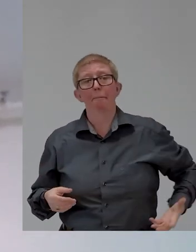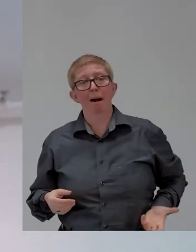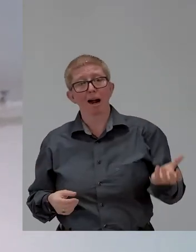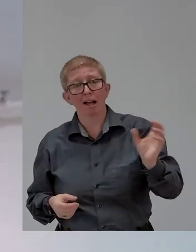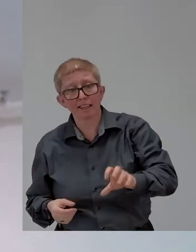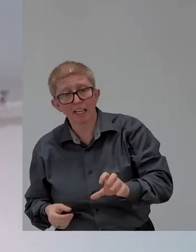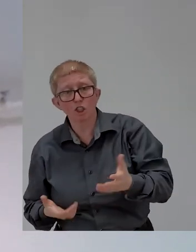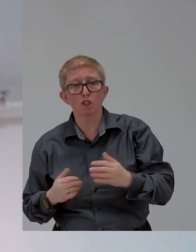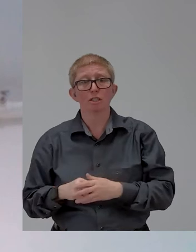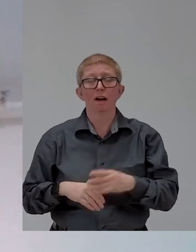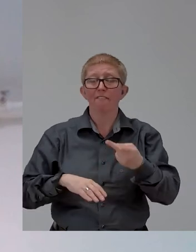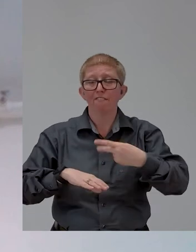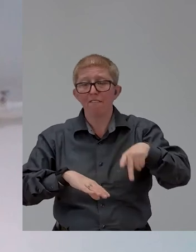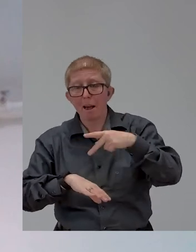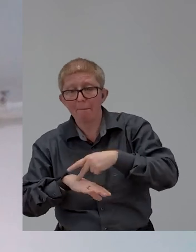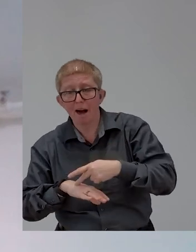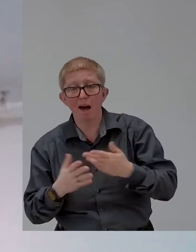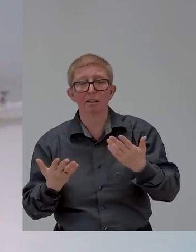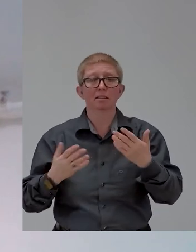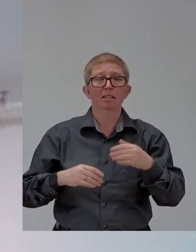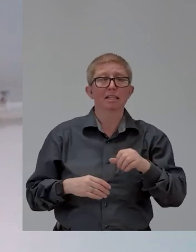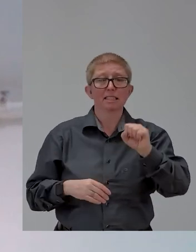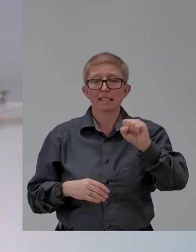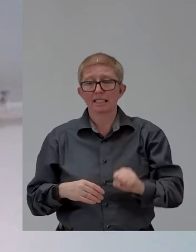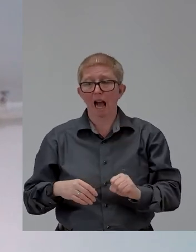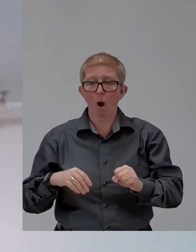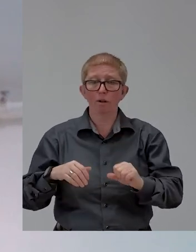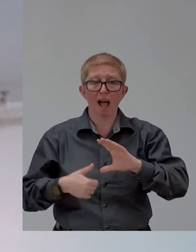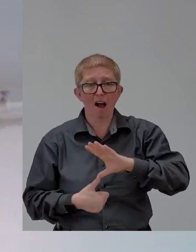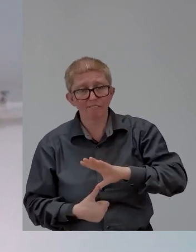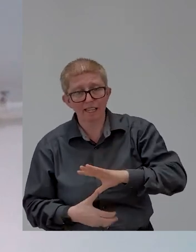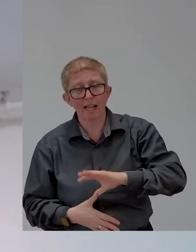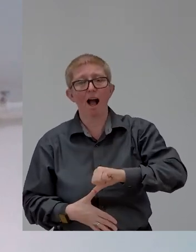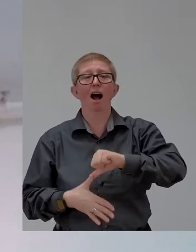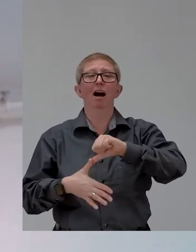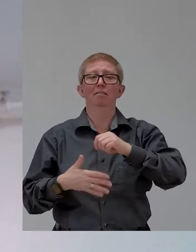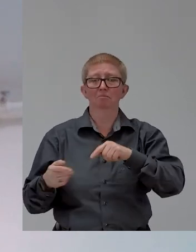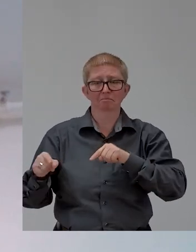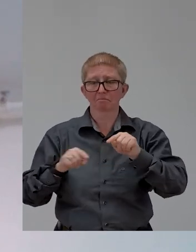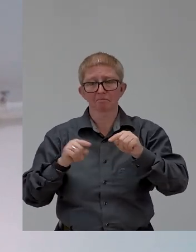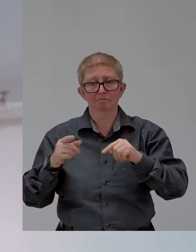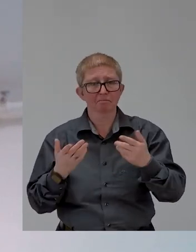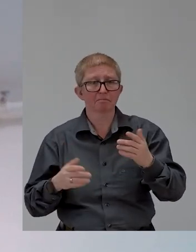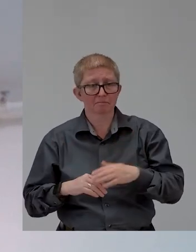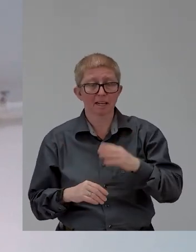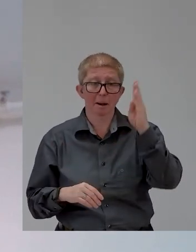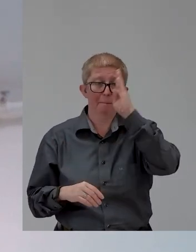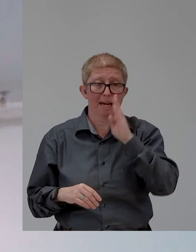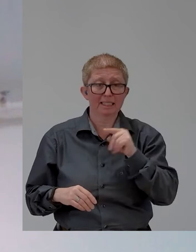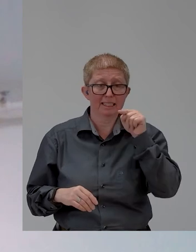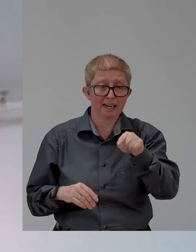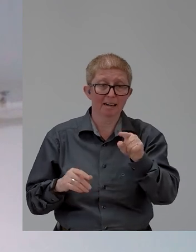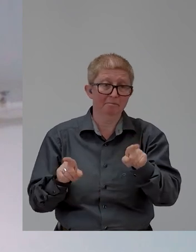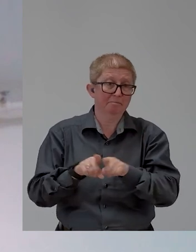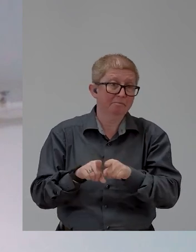the Philippines, and South Africa. And Egalite in Brazil ran a marvelous online job fair this past September